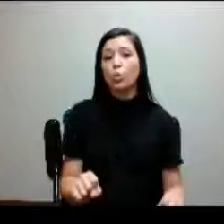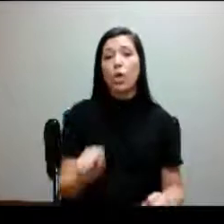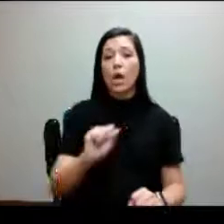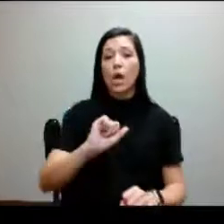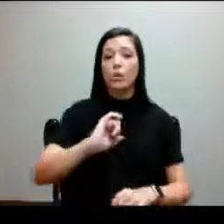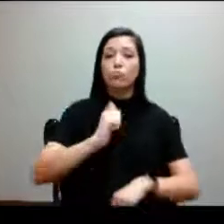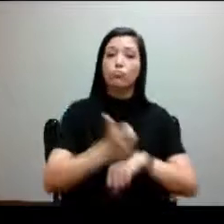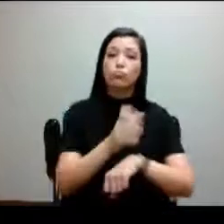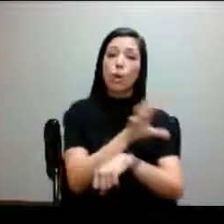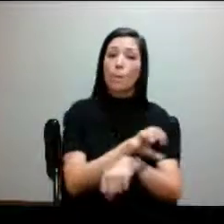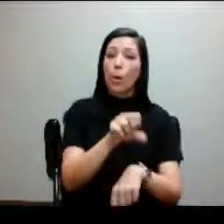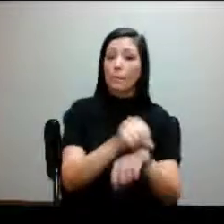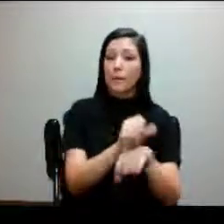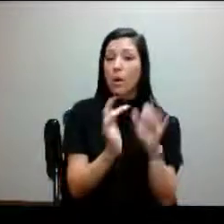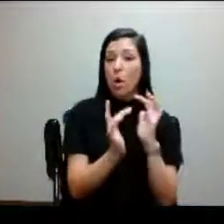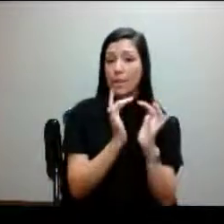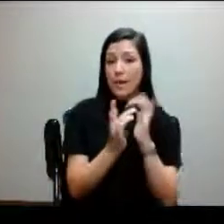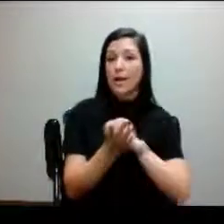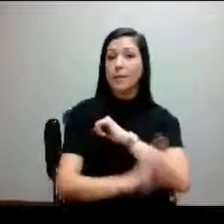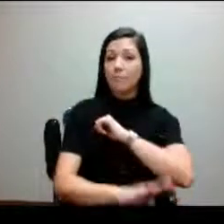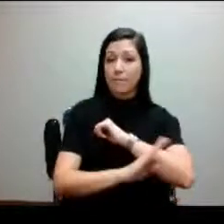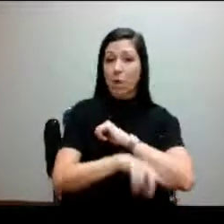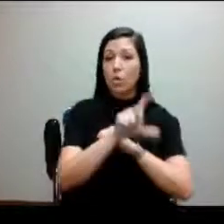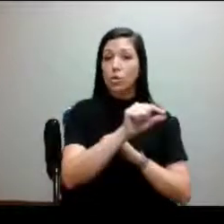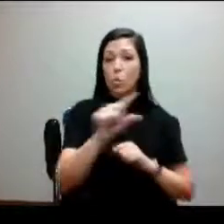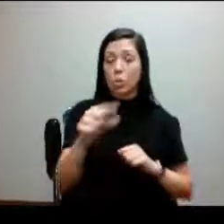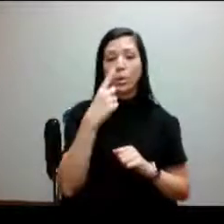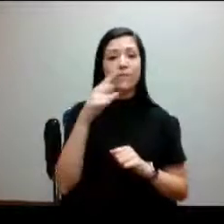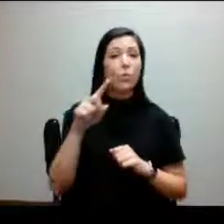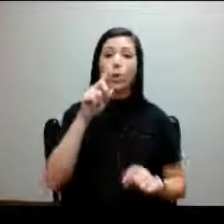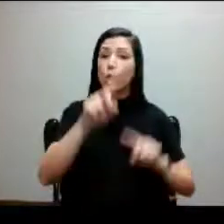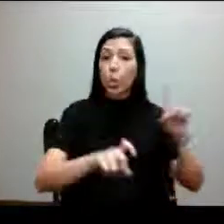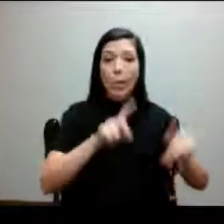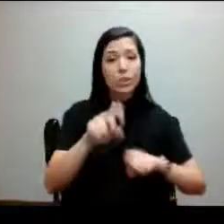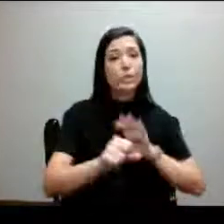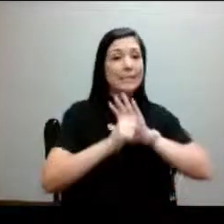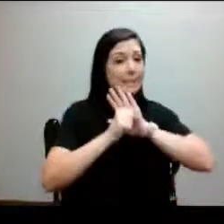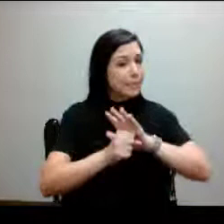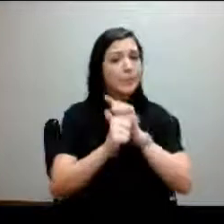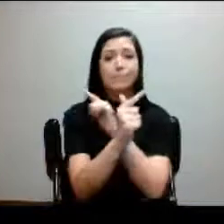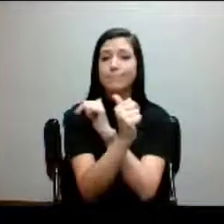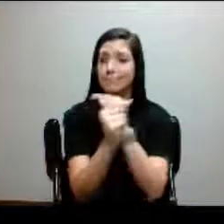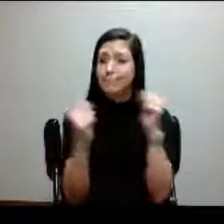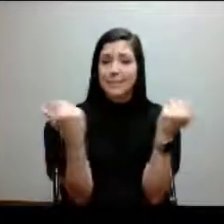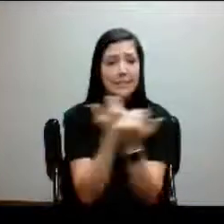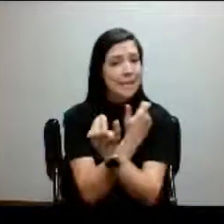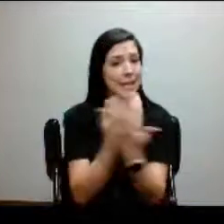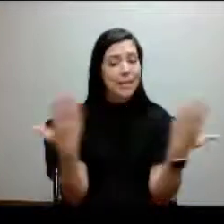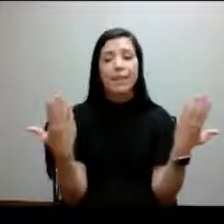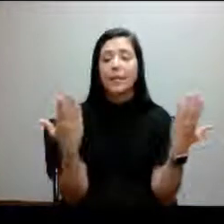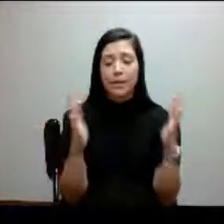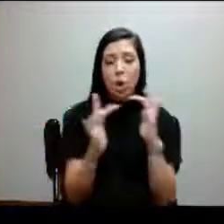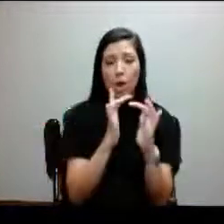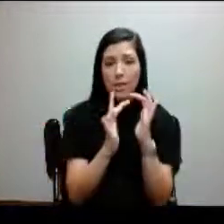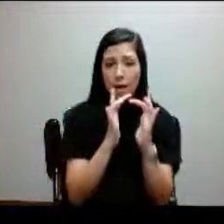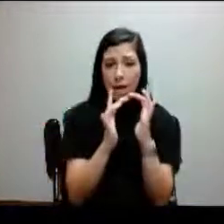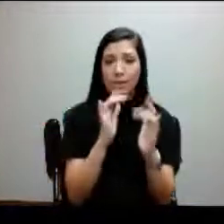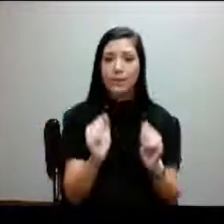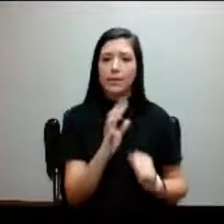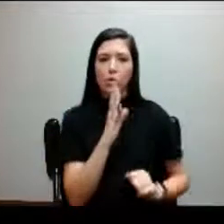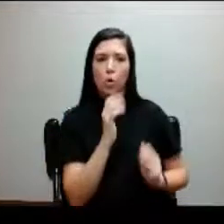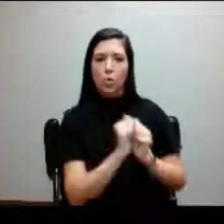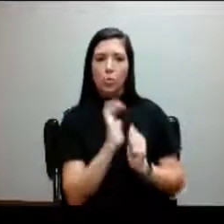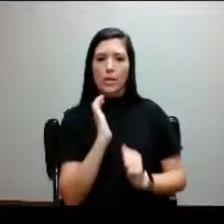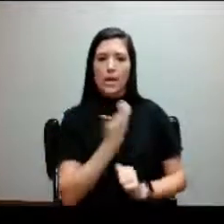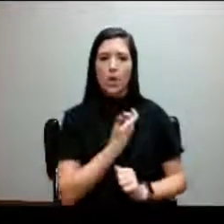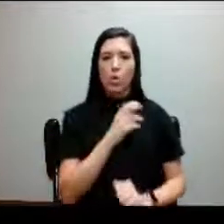online in fall 2020. So for questions, symptoms, and other things, you'll be able to book services online and speak to one of our registered